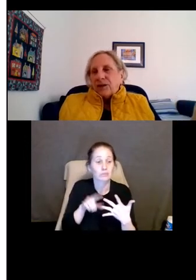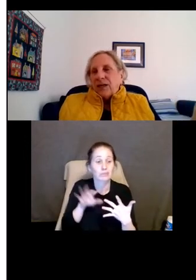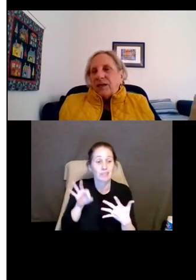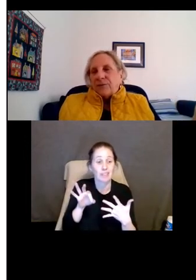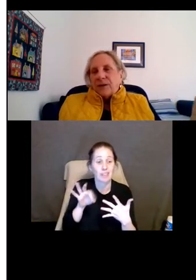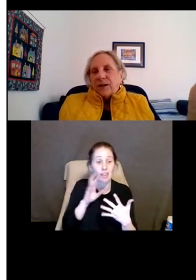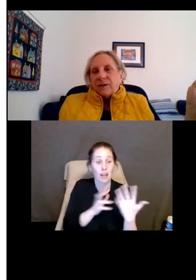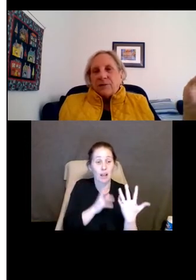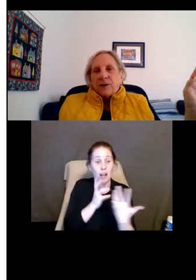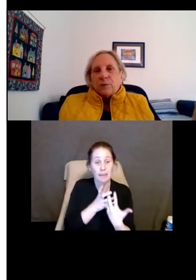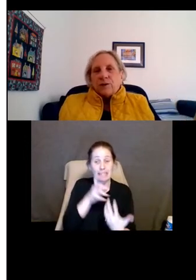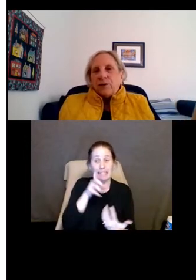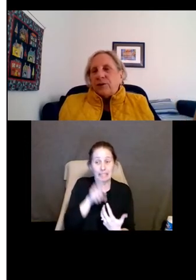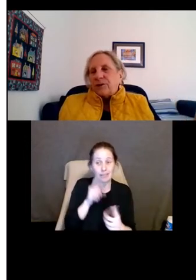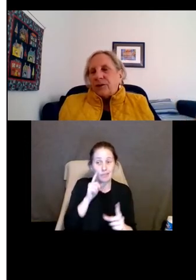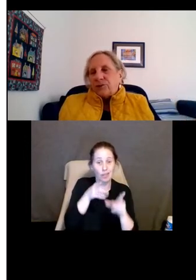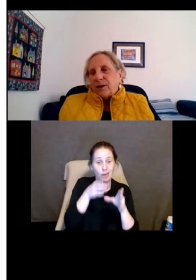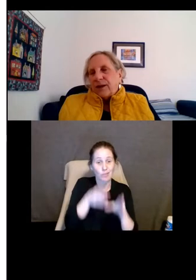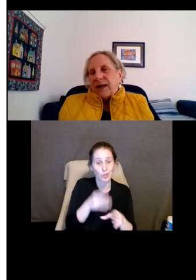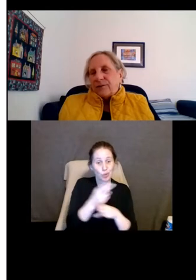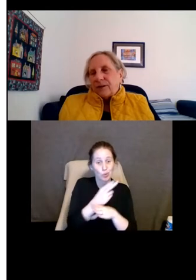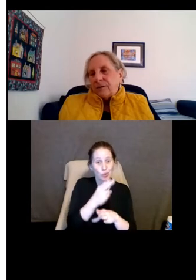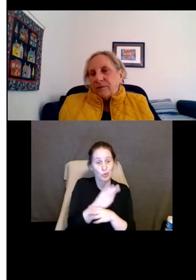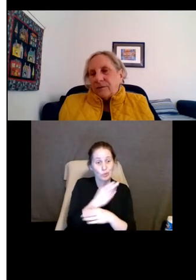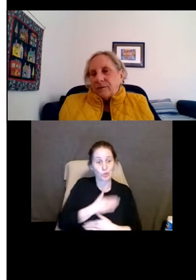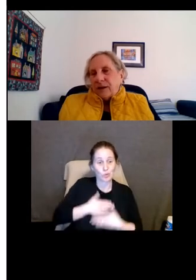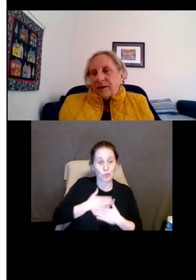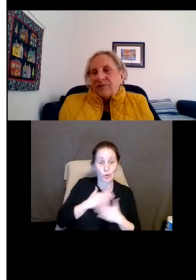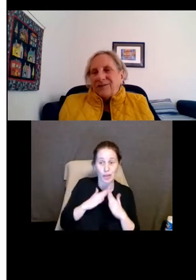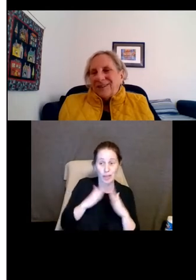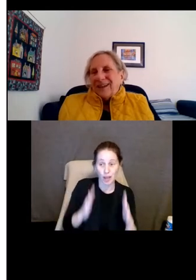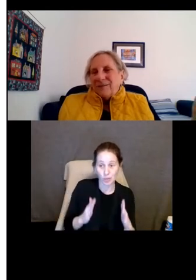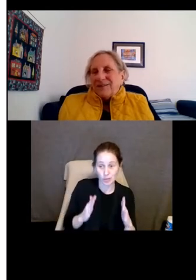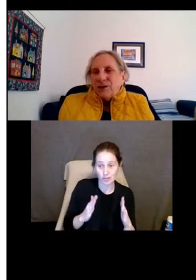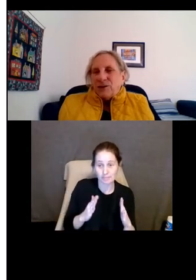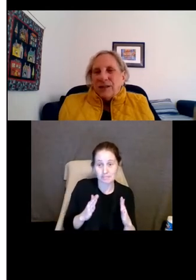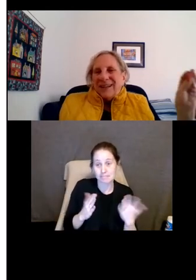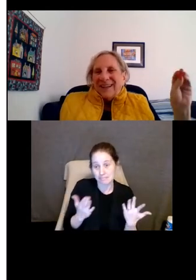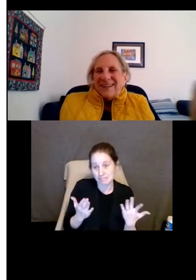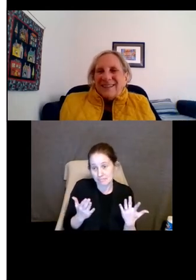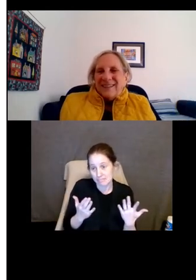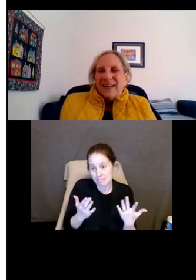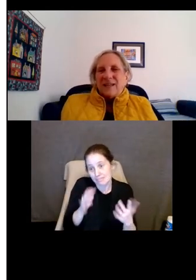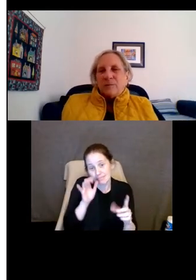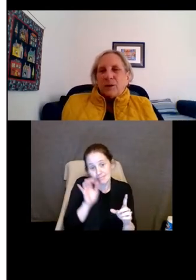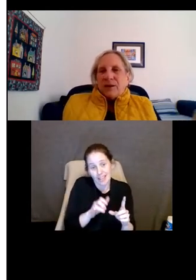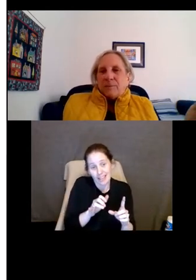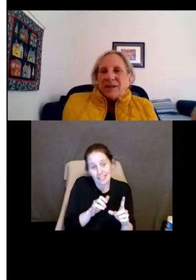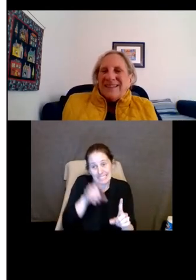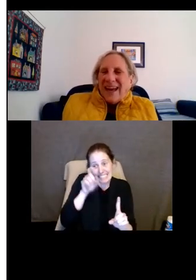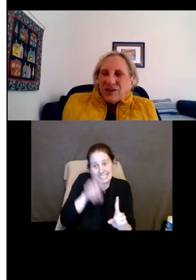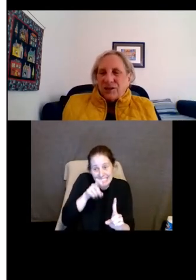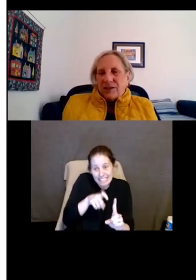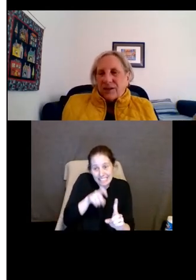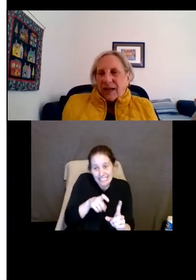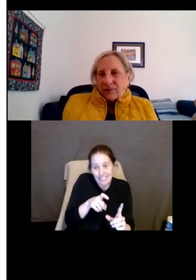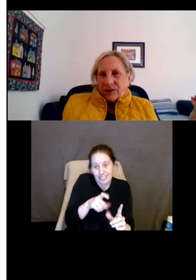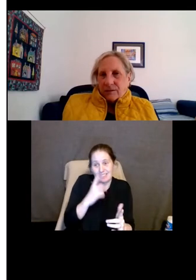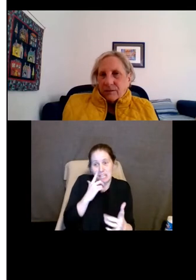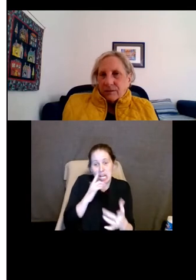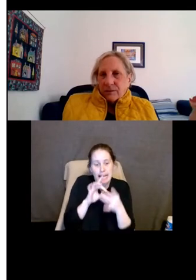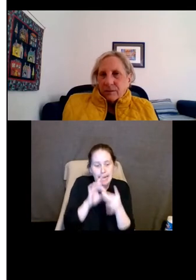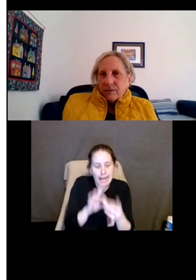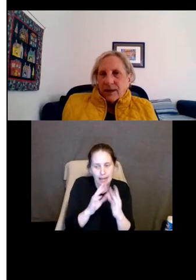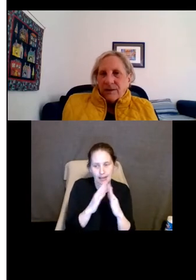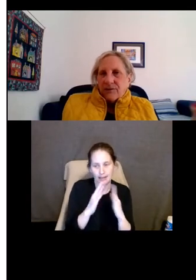accommodation needed for the individual to use and enjoy the housing? That is, essentially, is it needed with some connection to the